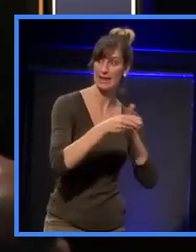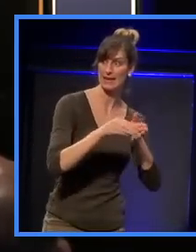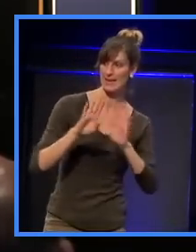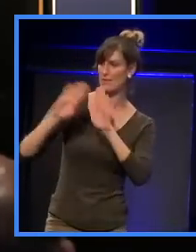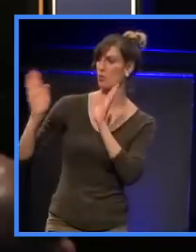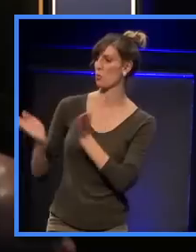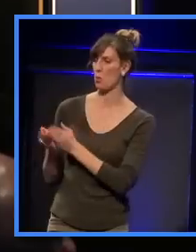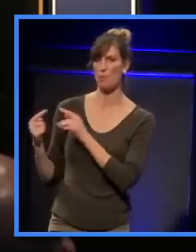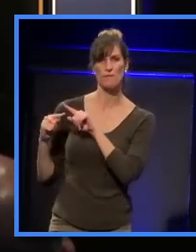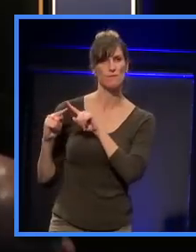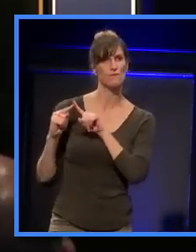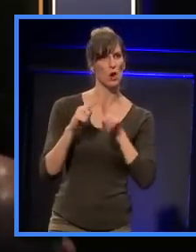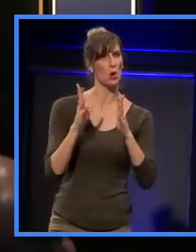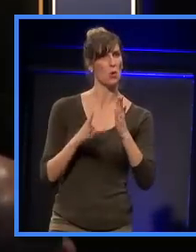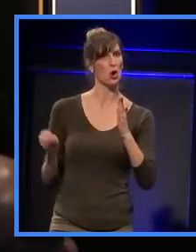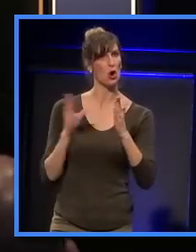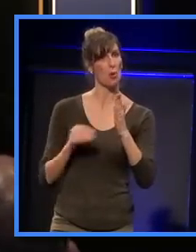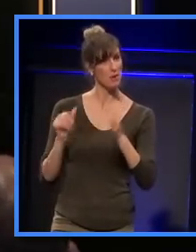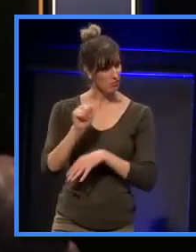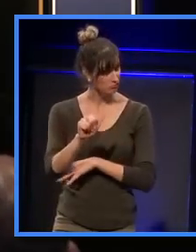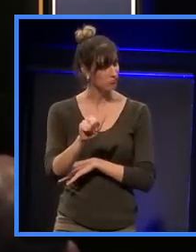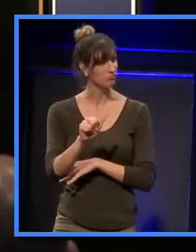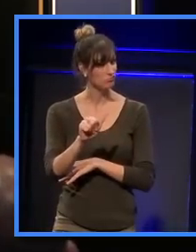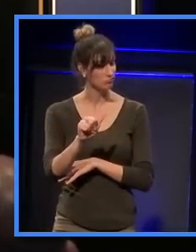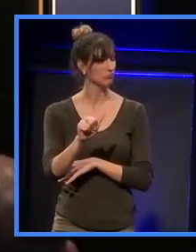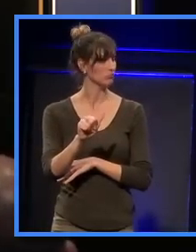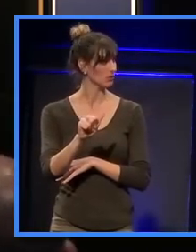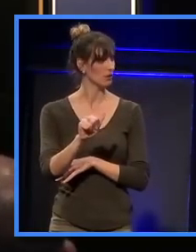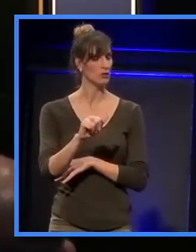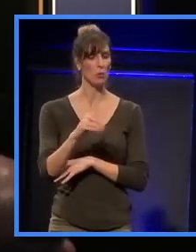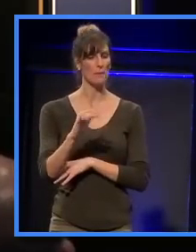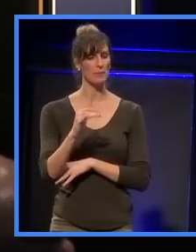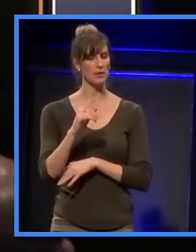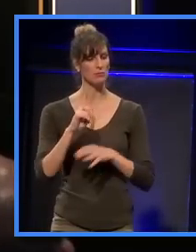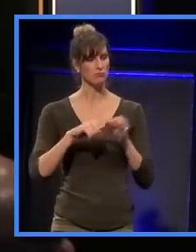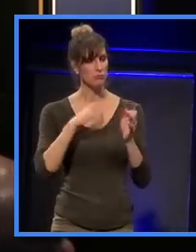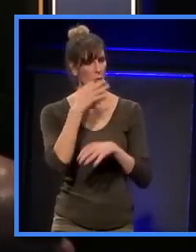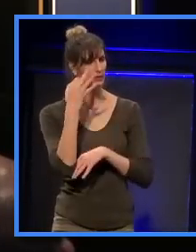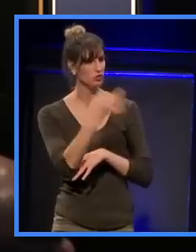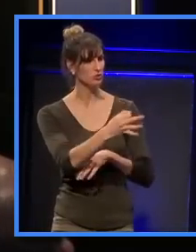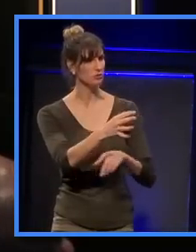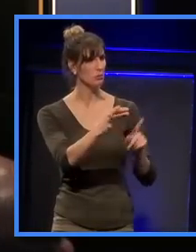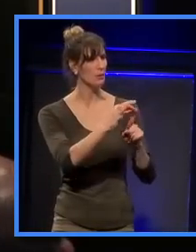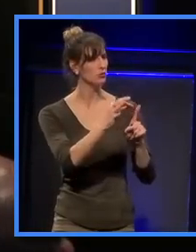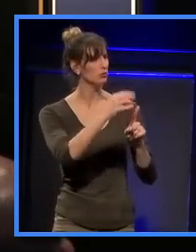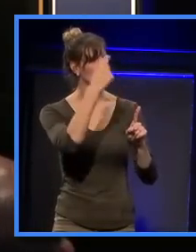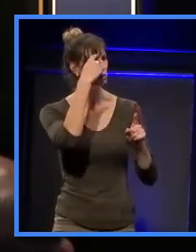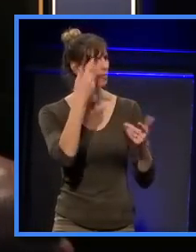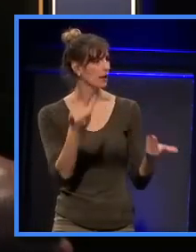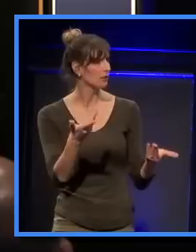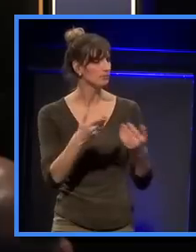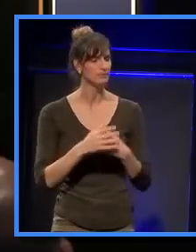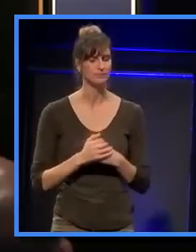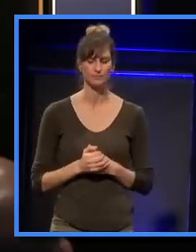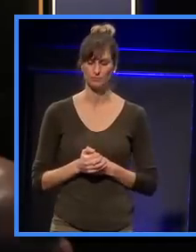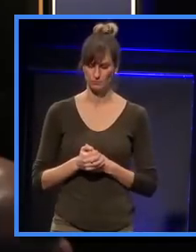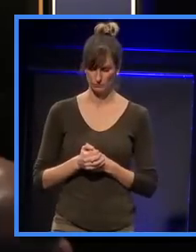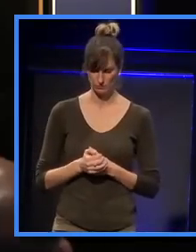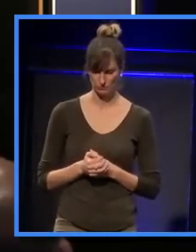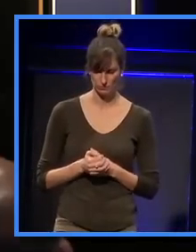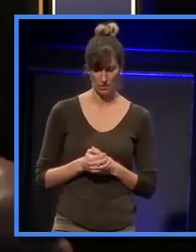So, I guess it's maybe a question to you, Patrick, and what do you think about that? Well,